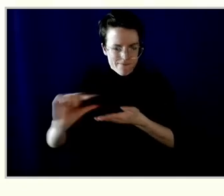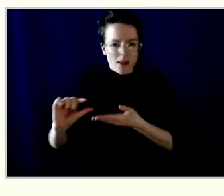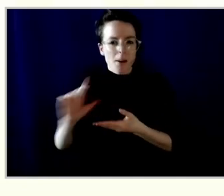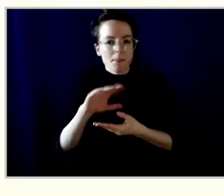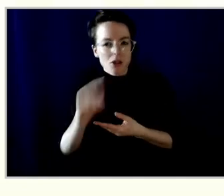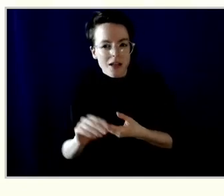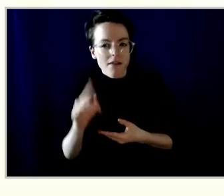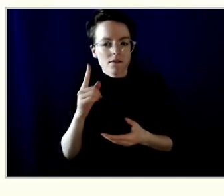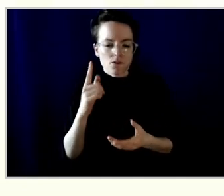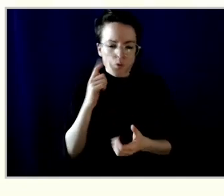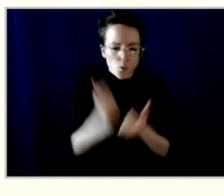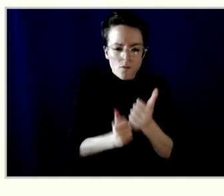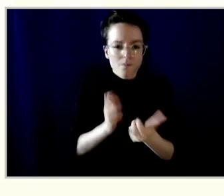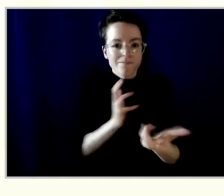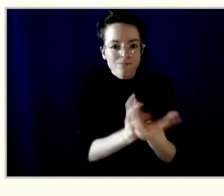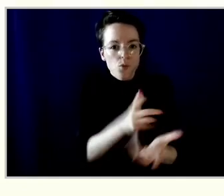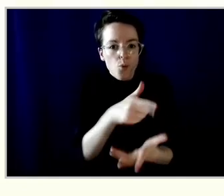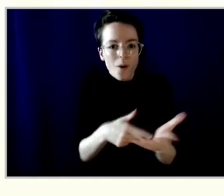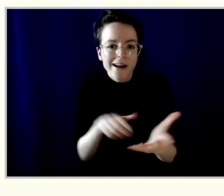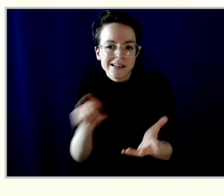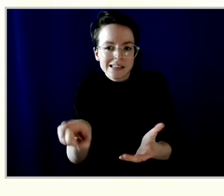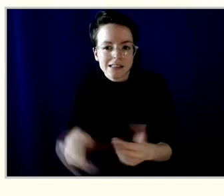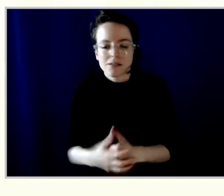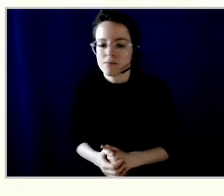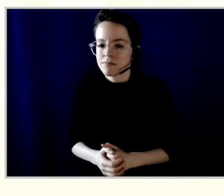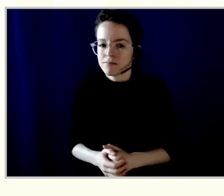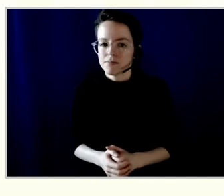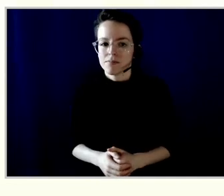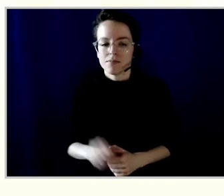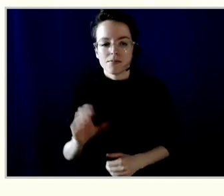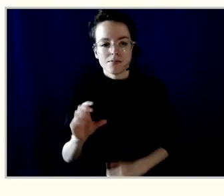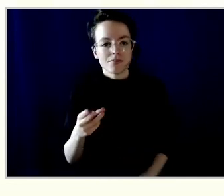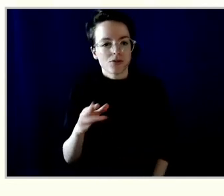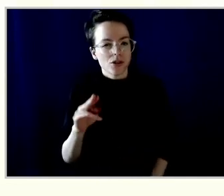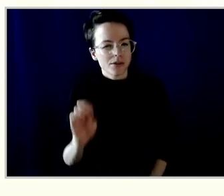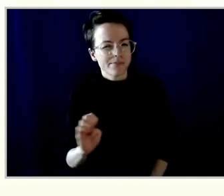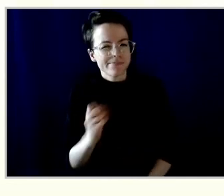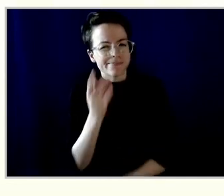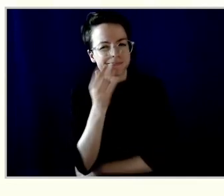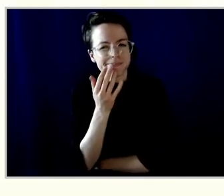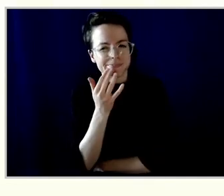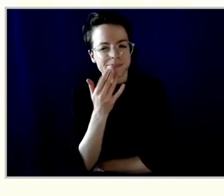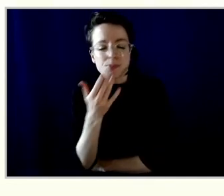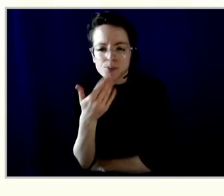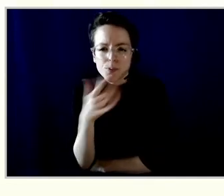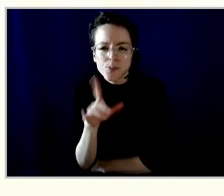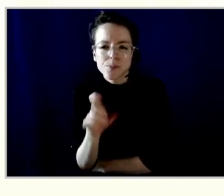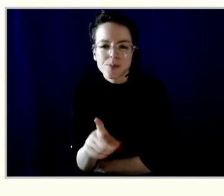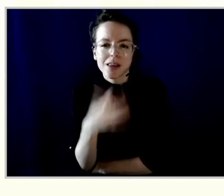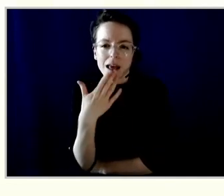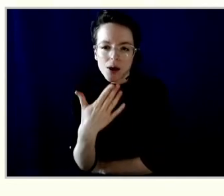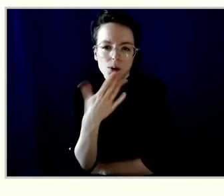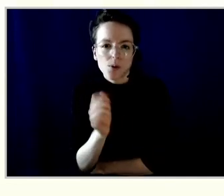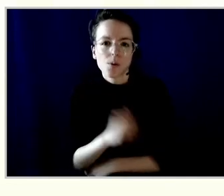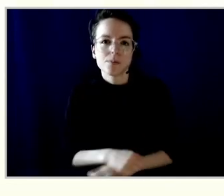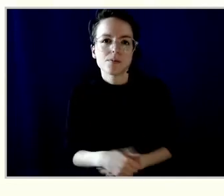Thanks for the question. I'm trying to think about whether we actually do provide this list.